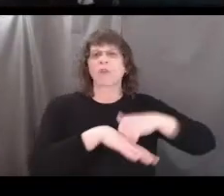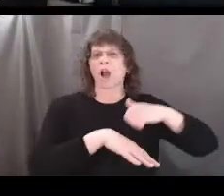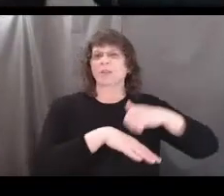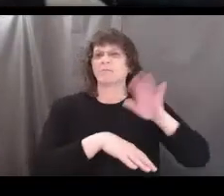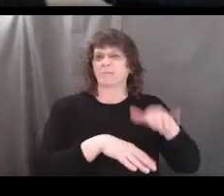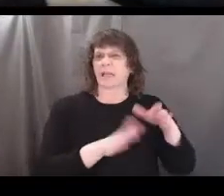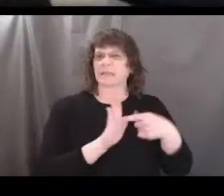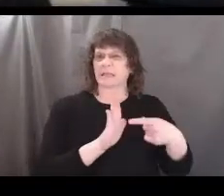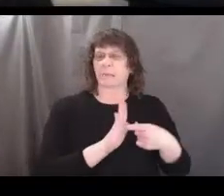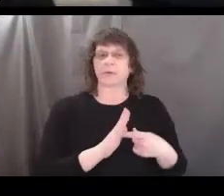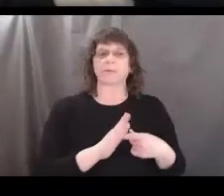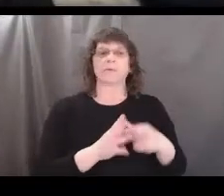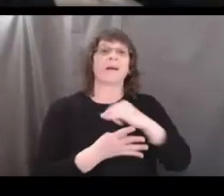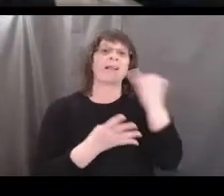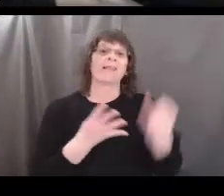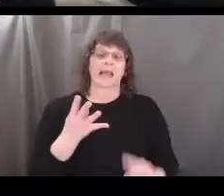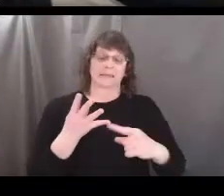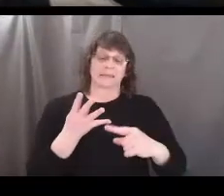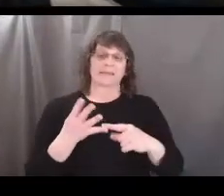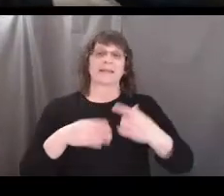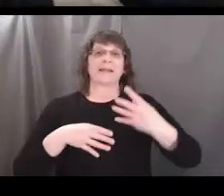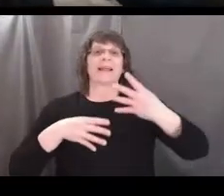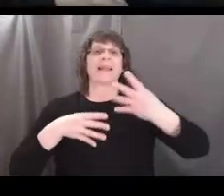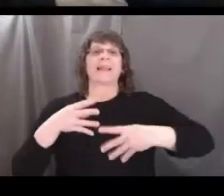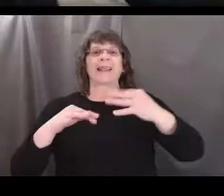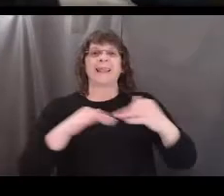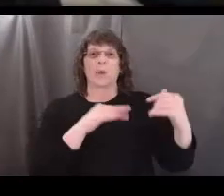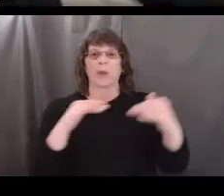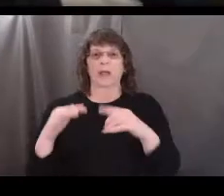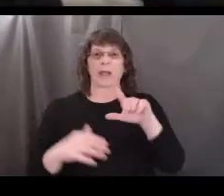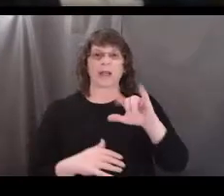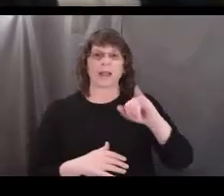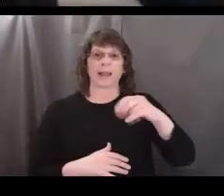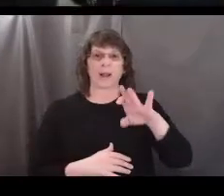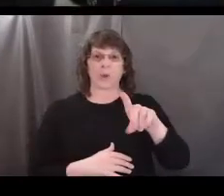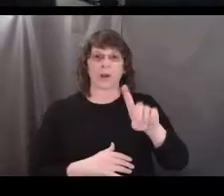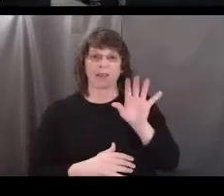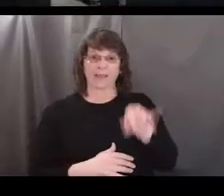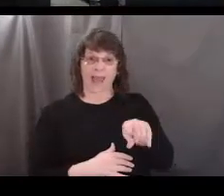And finally, liquid. In this case, it's water.